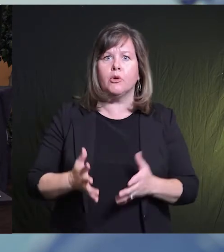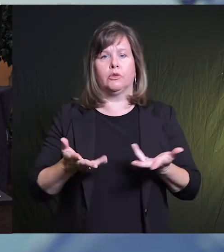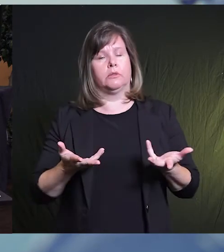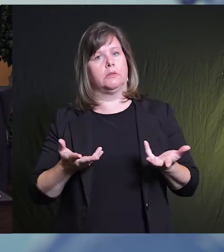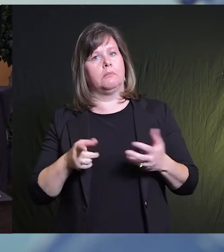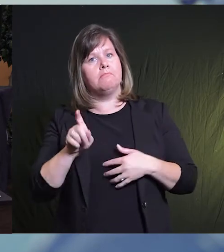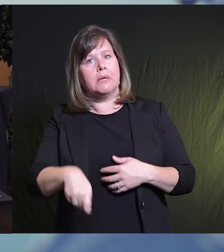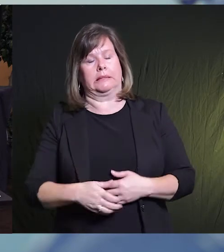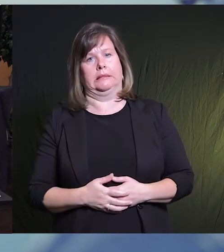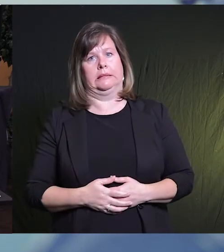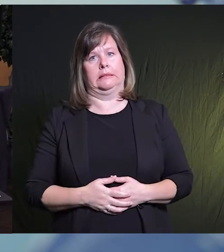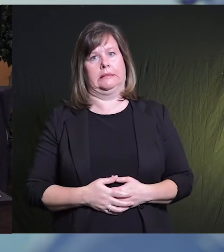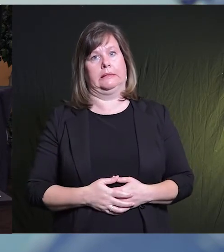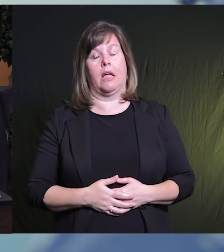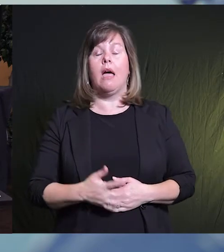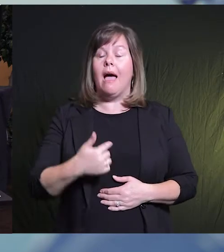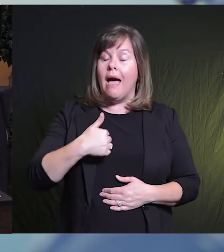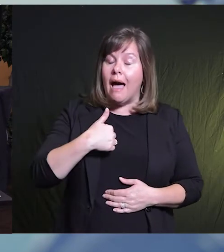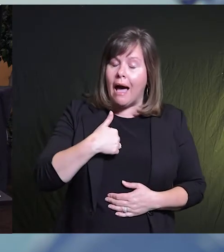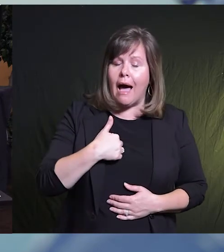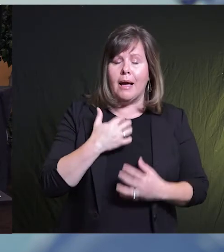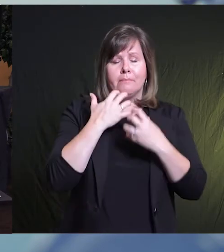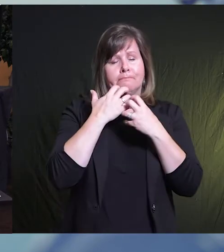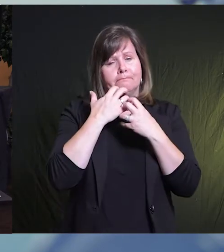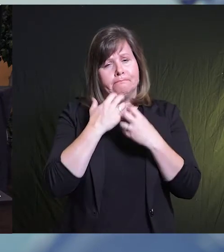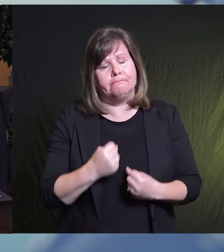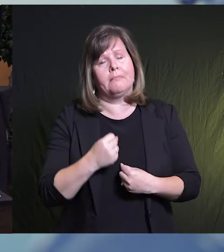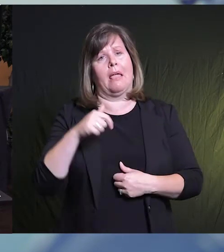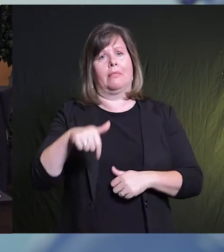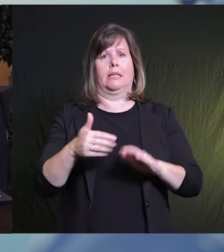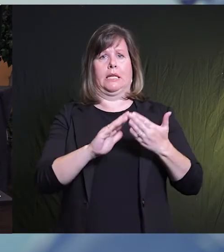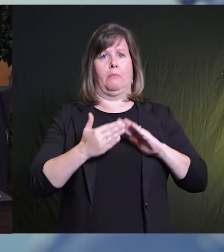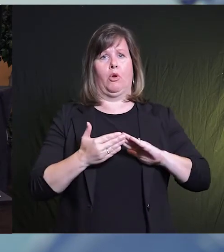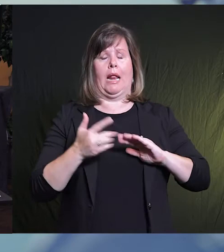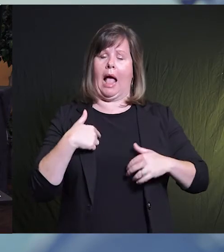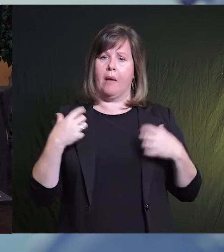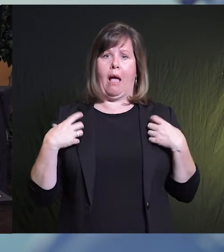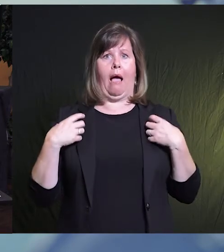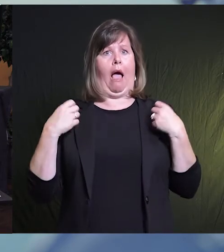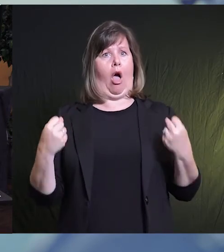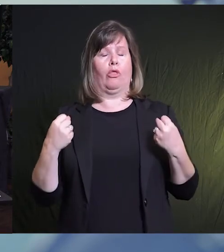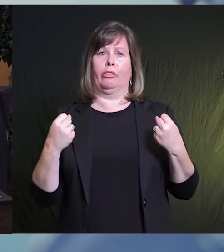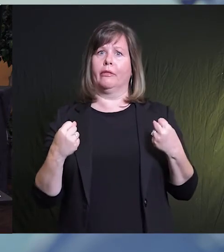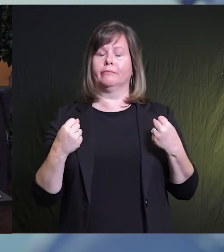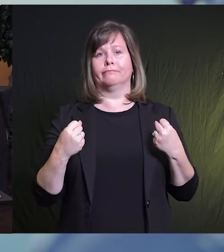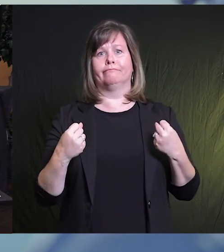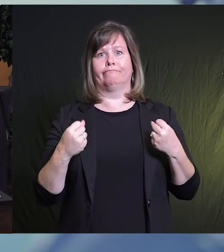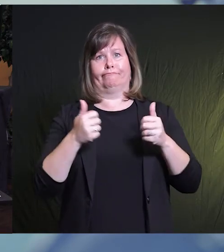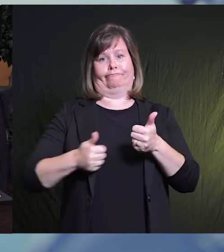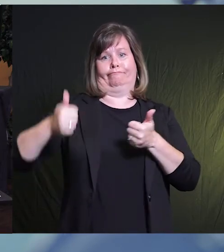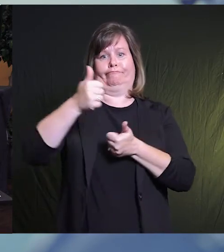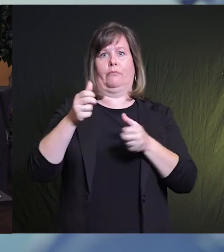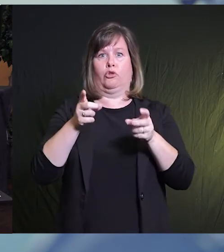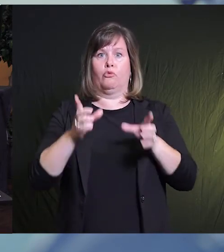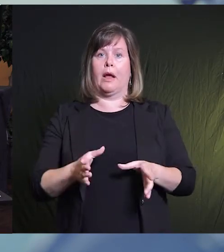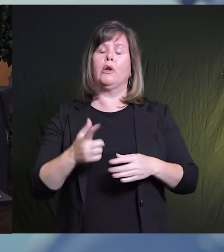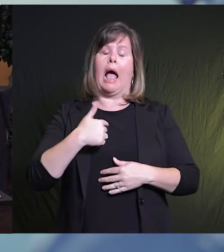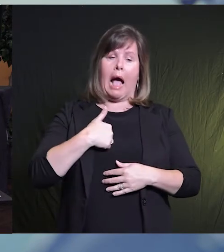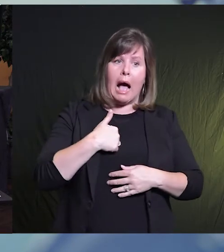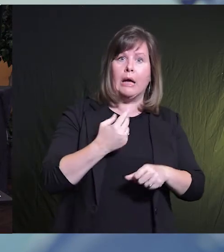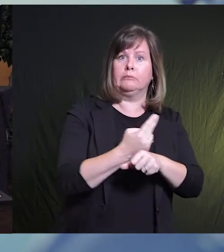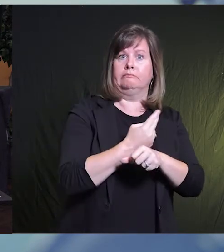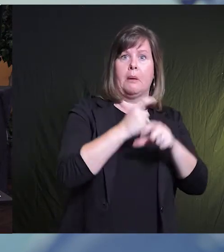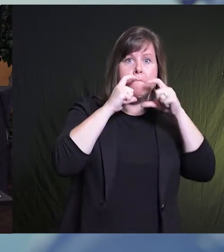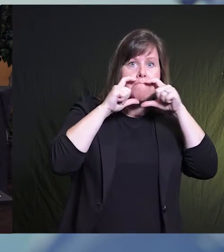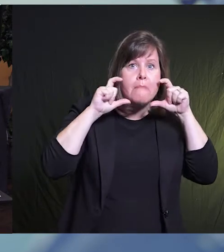I'm the health officer for Kent County. I care about this community intensely. And I also wear a mask